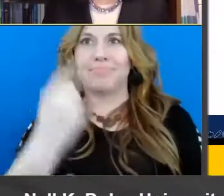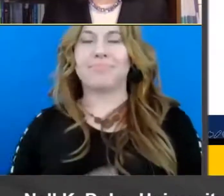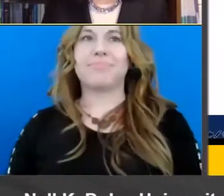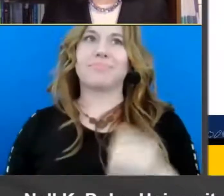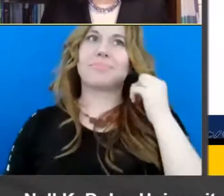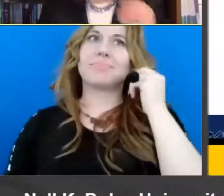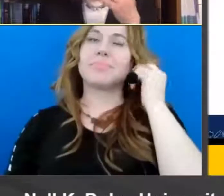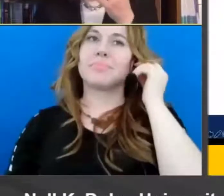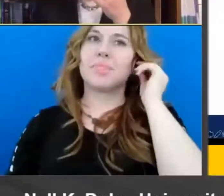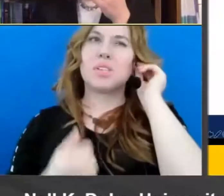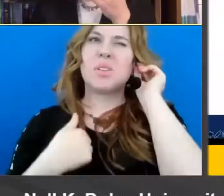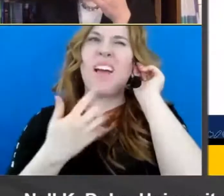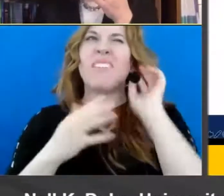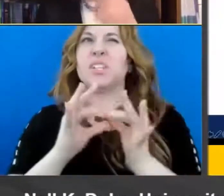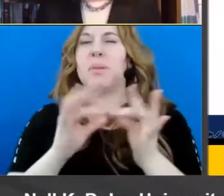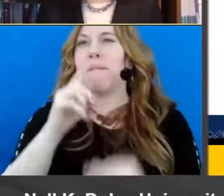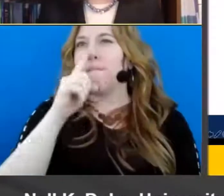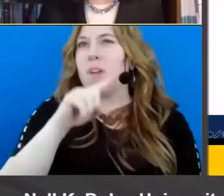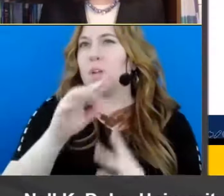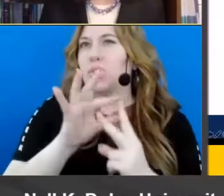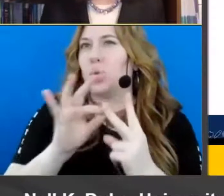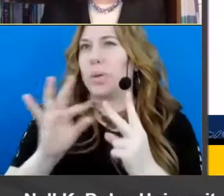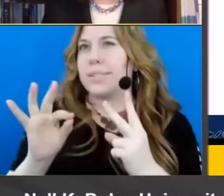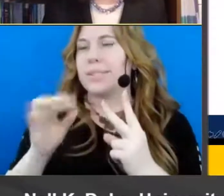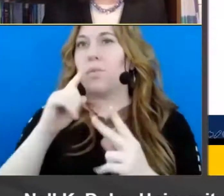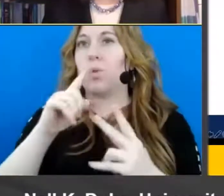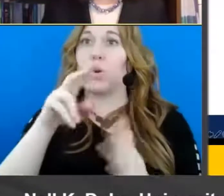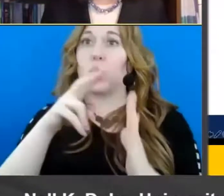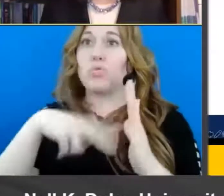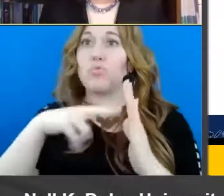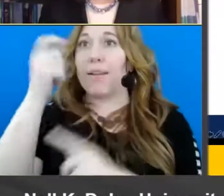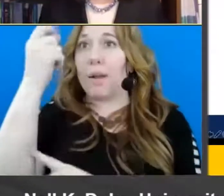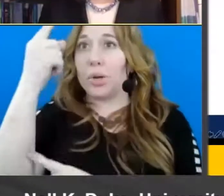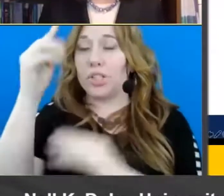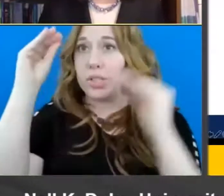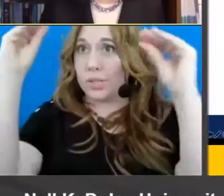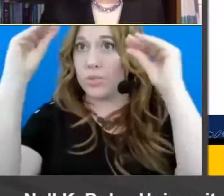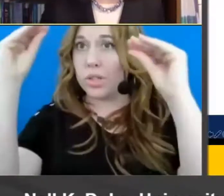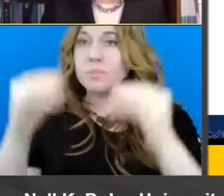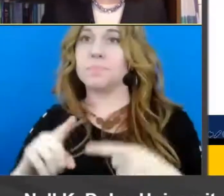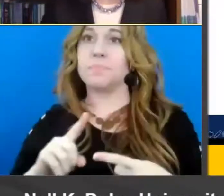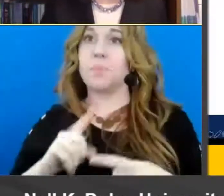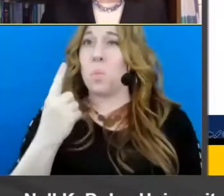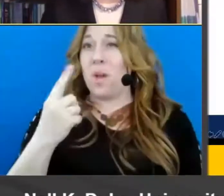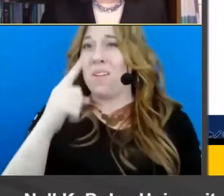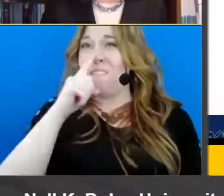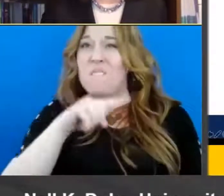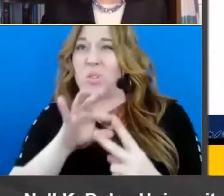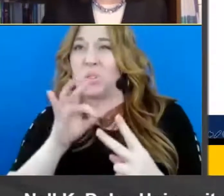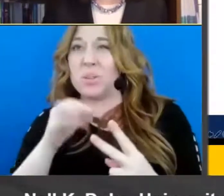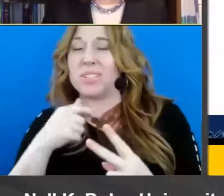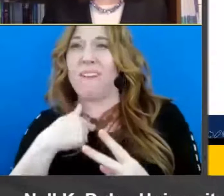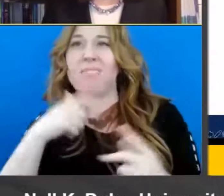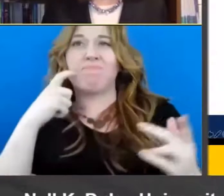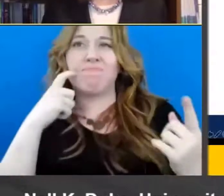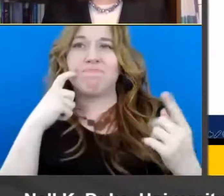So I alluded to some false choices in reading comprehension instruction and one of those false choices that I encounter out there in the field